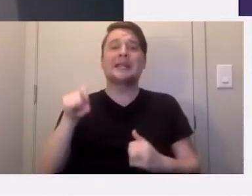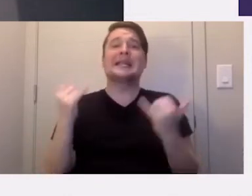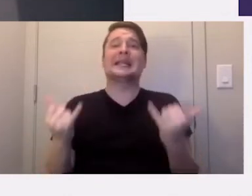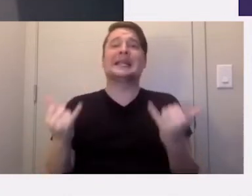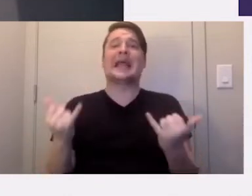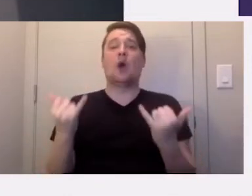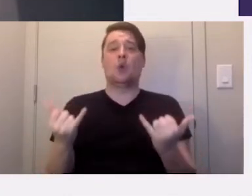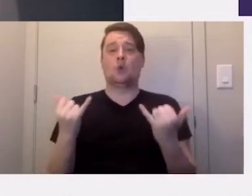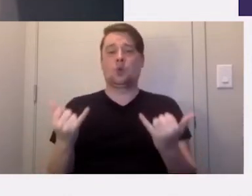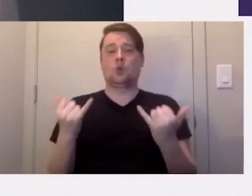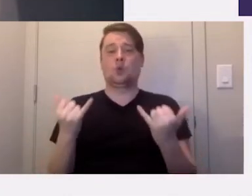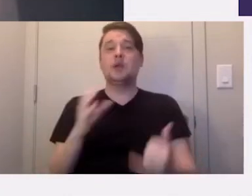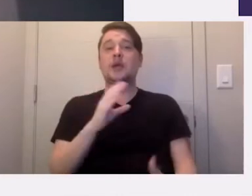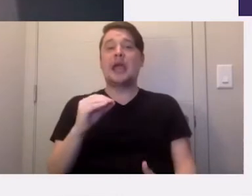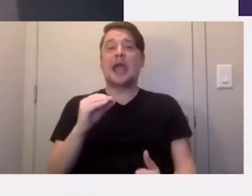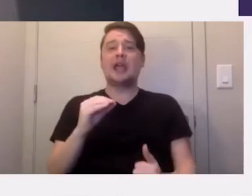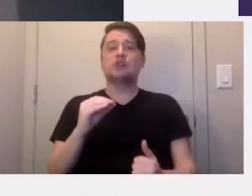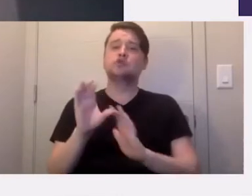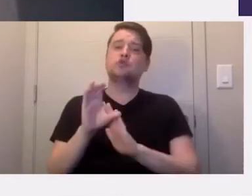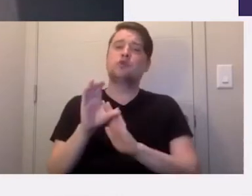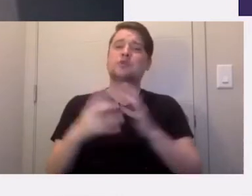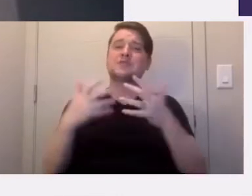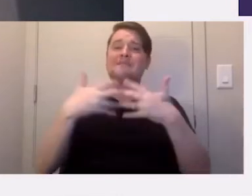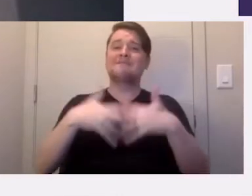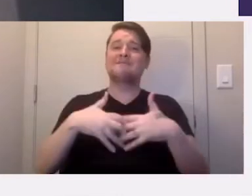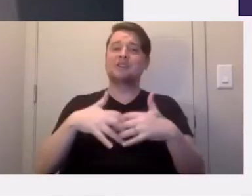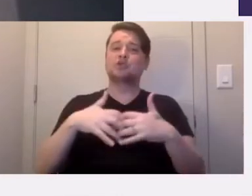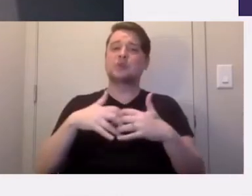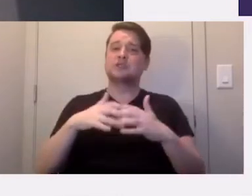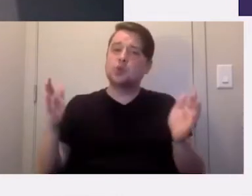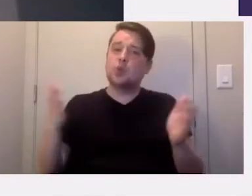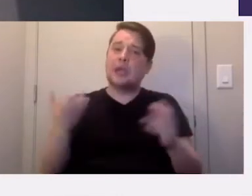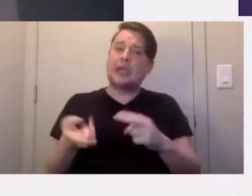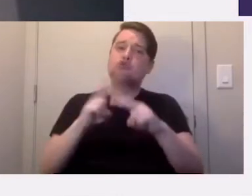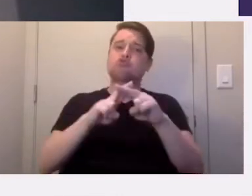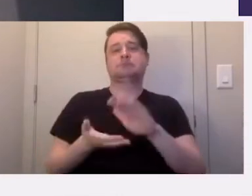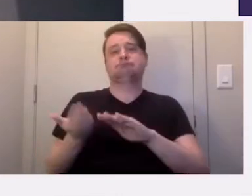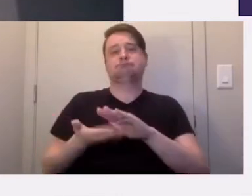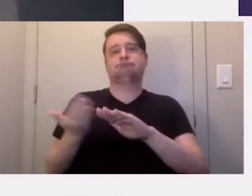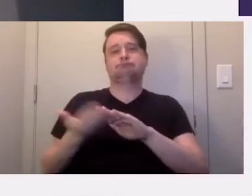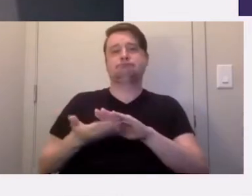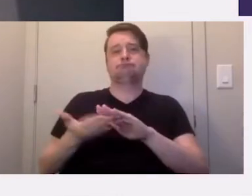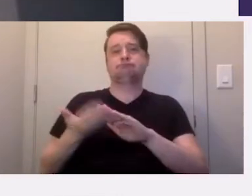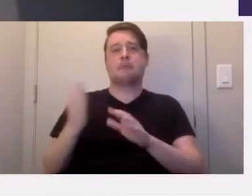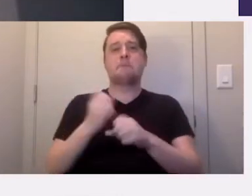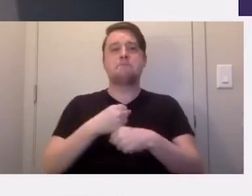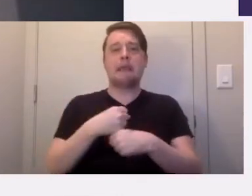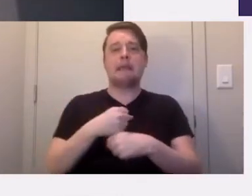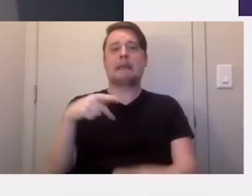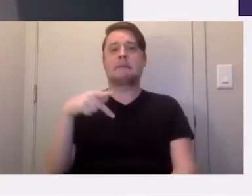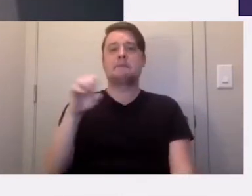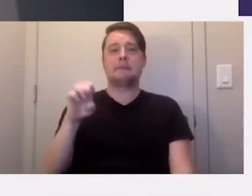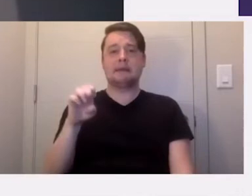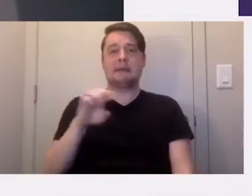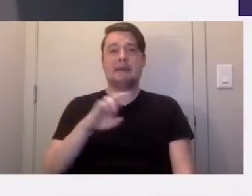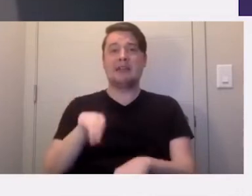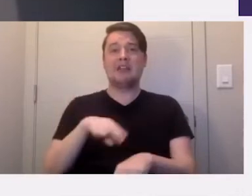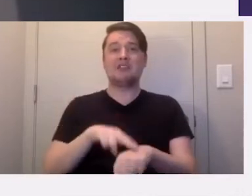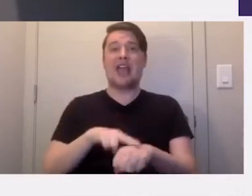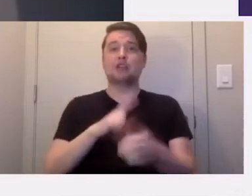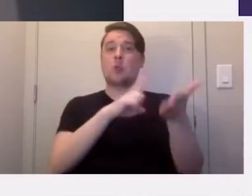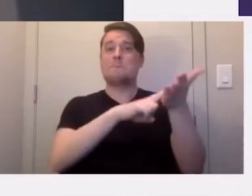And to force factories to ramp up production of PPE. There's a national petition